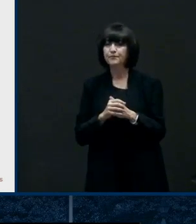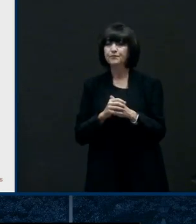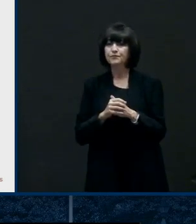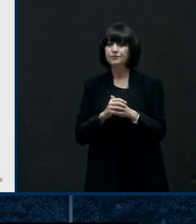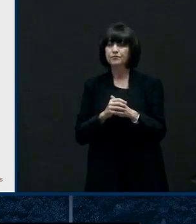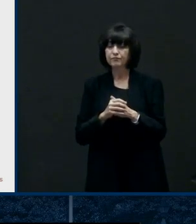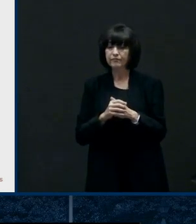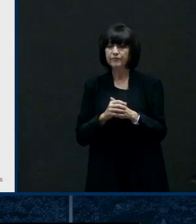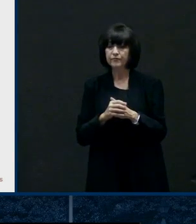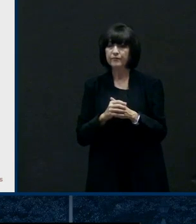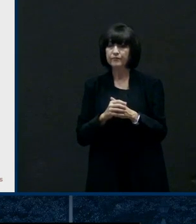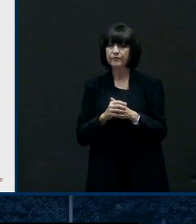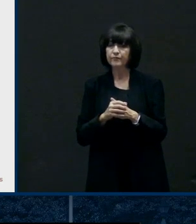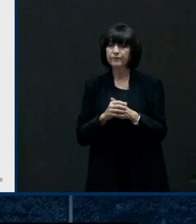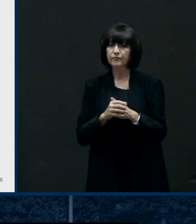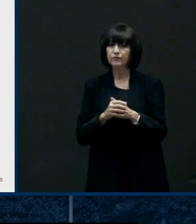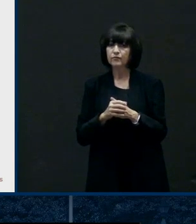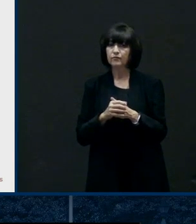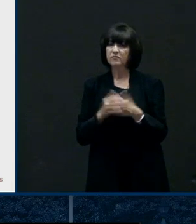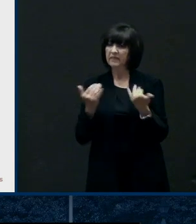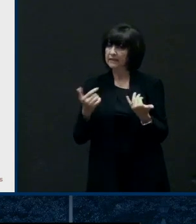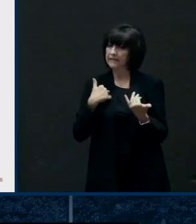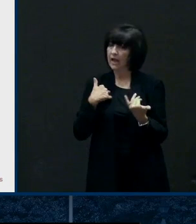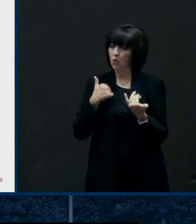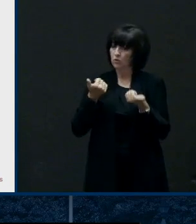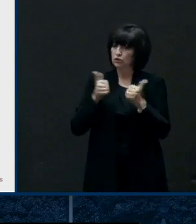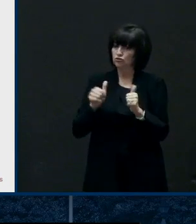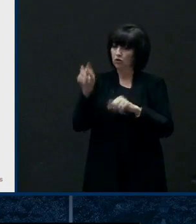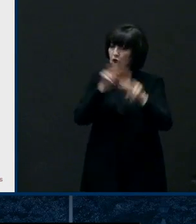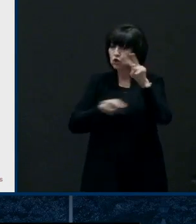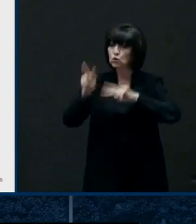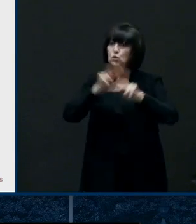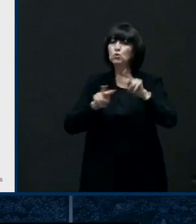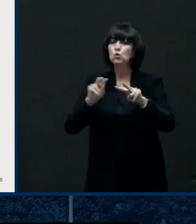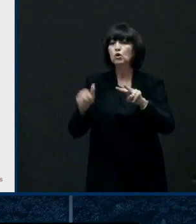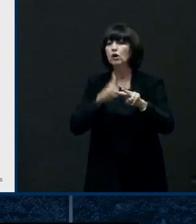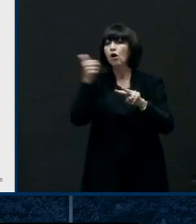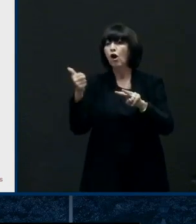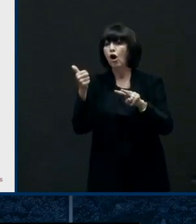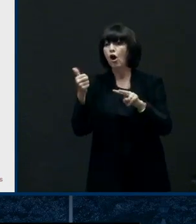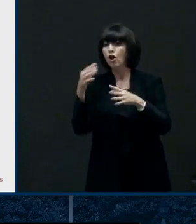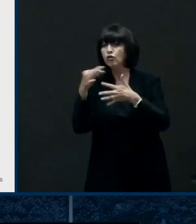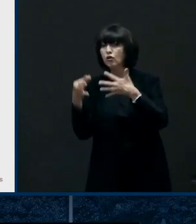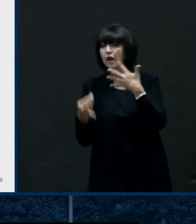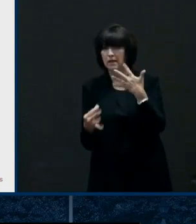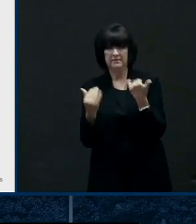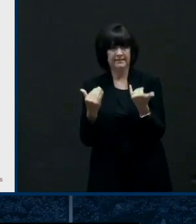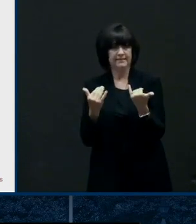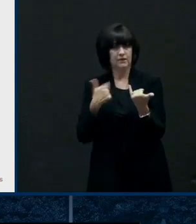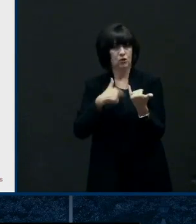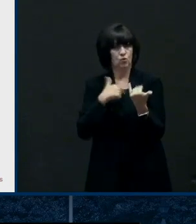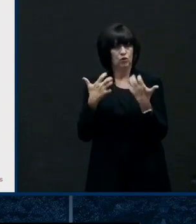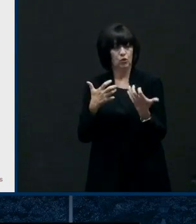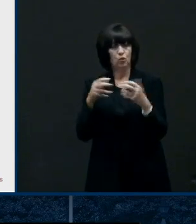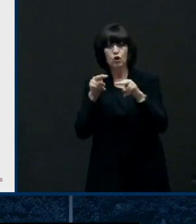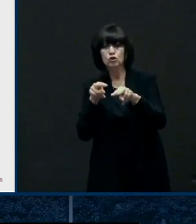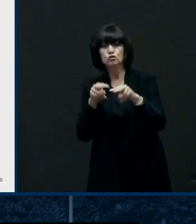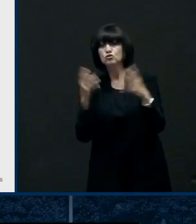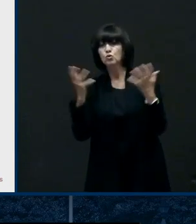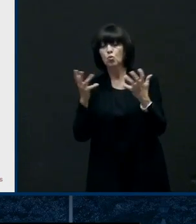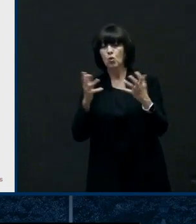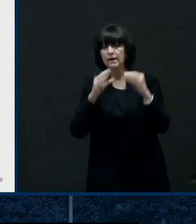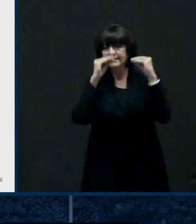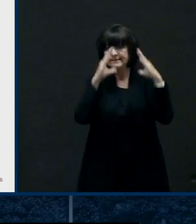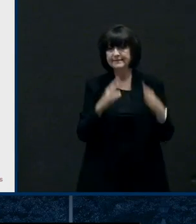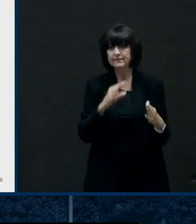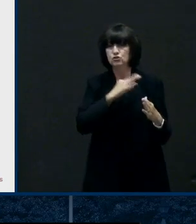and then we continue to develop or to look at new options and that takes us to the school and teacher testing so as we announced last week we are going to be rolling out